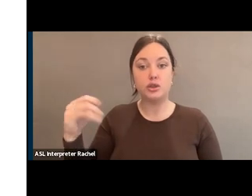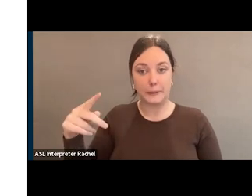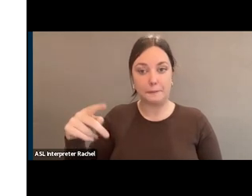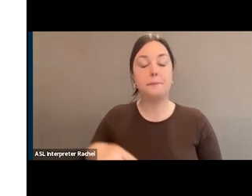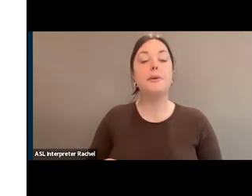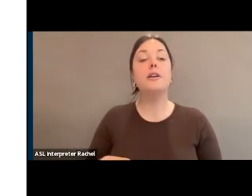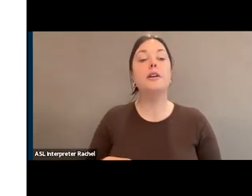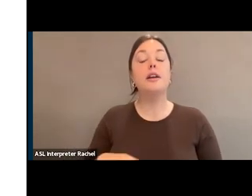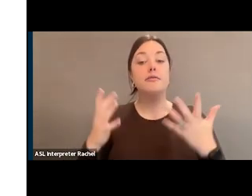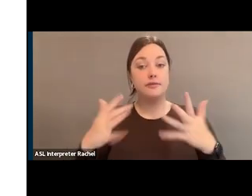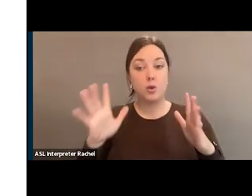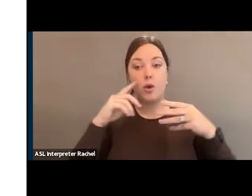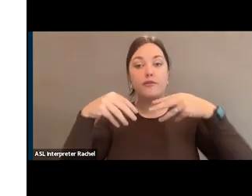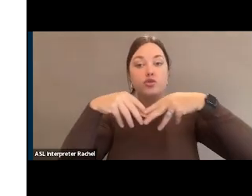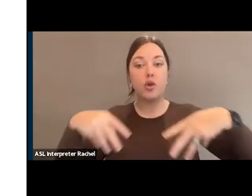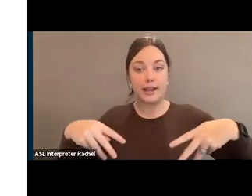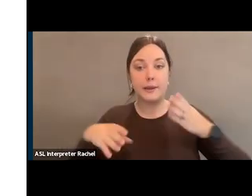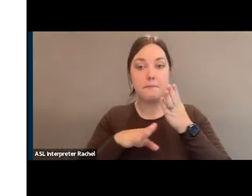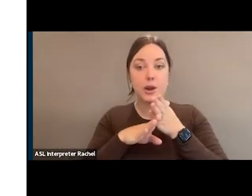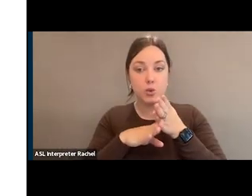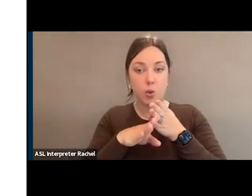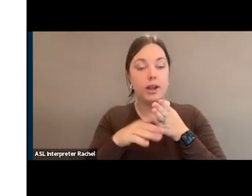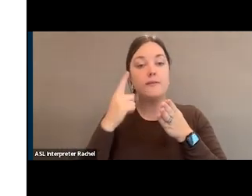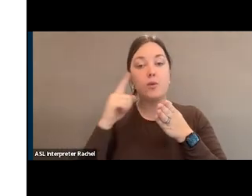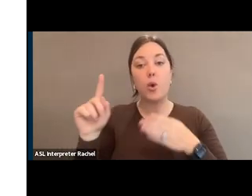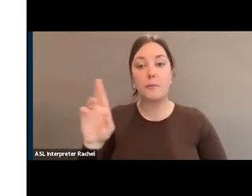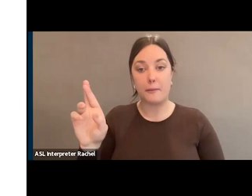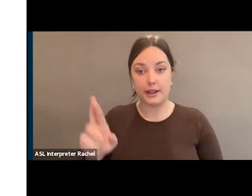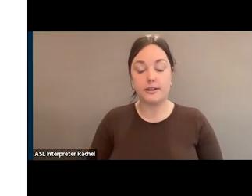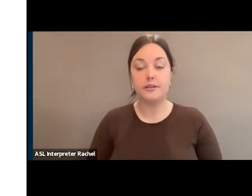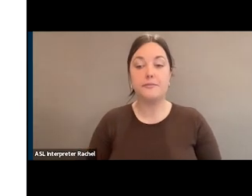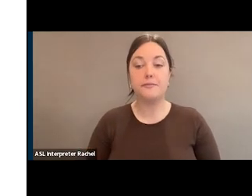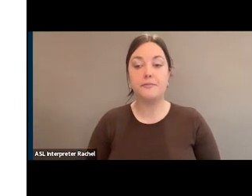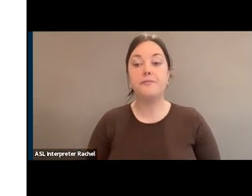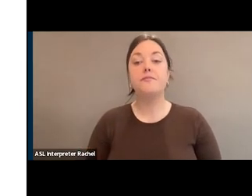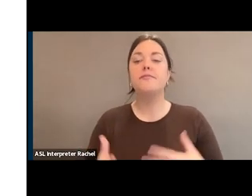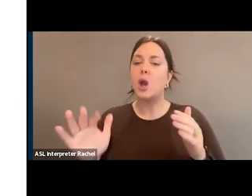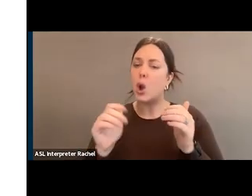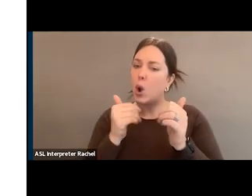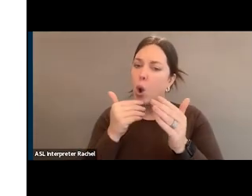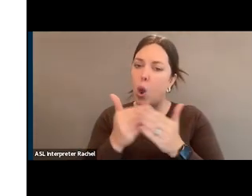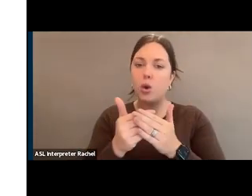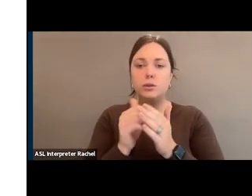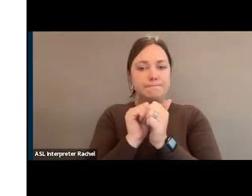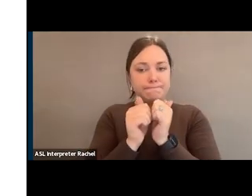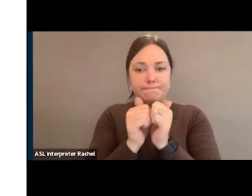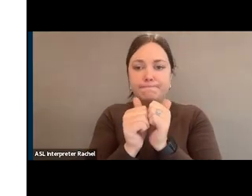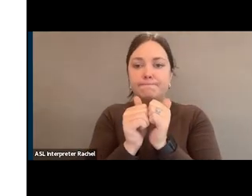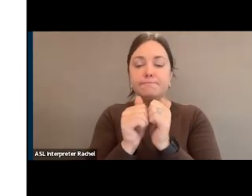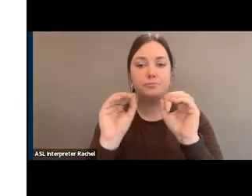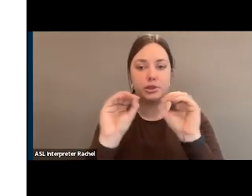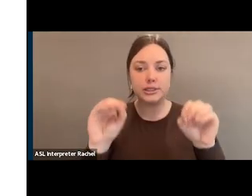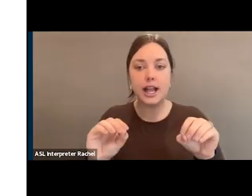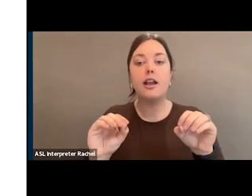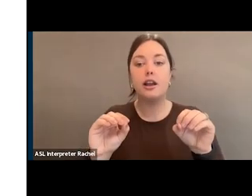ranking minority for those in Republicans. But it's still a very close margin. In some ways, control